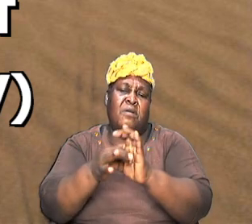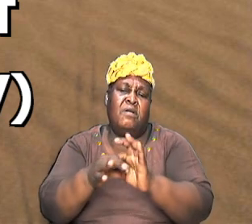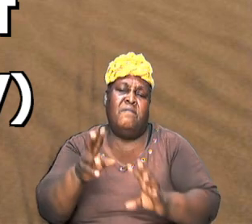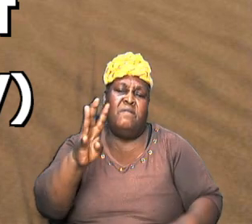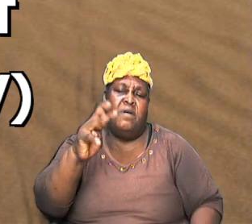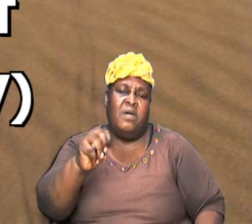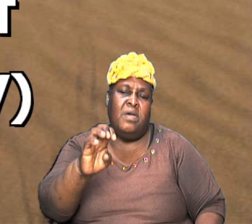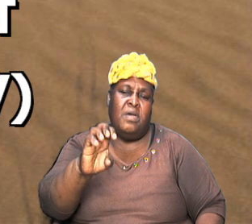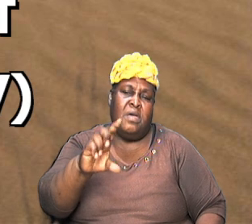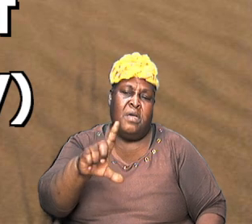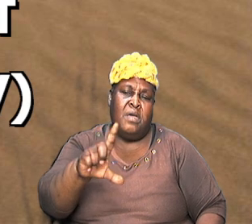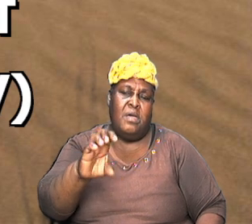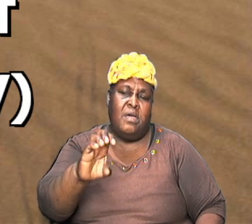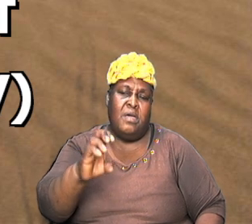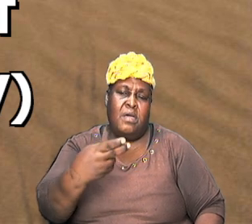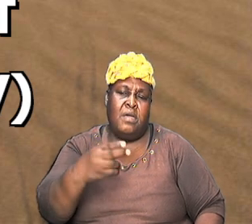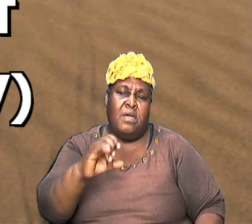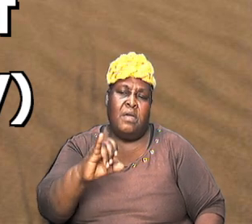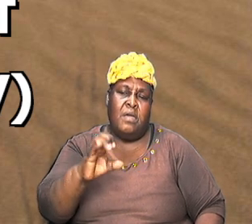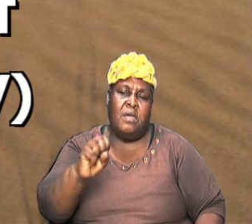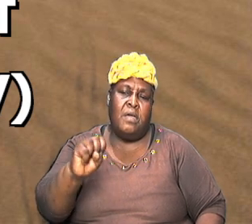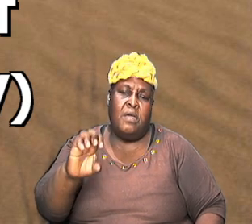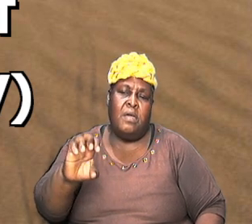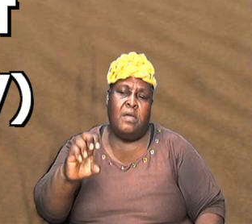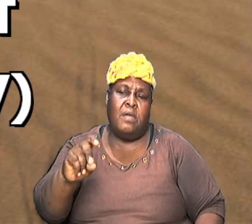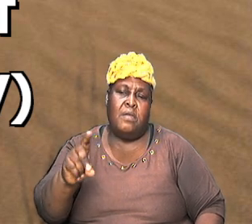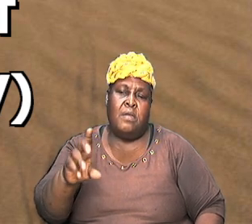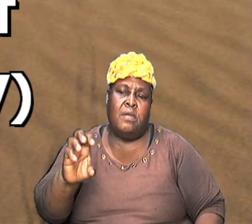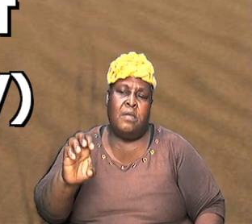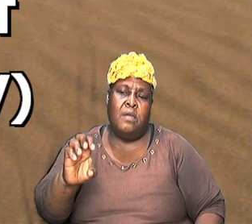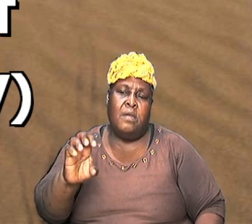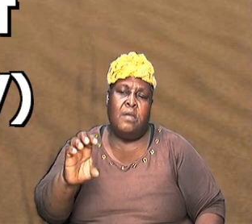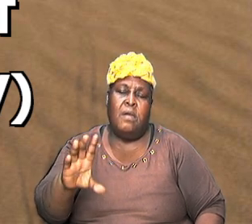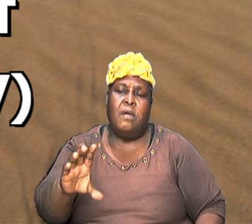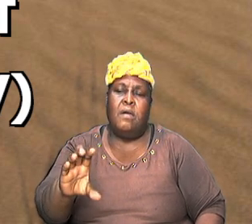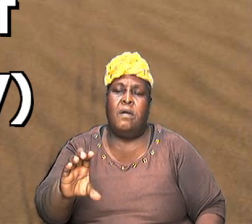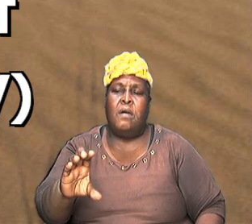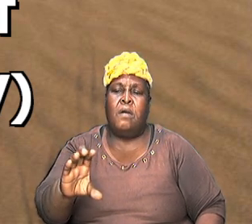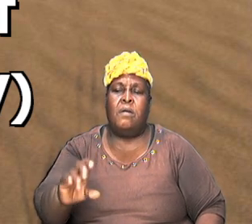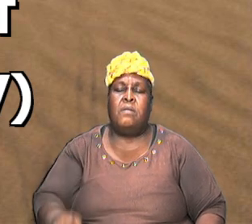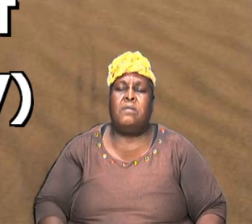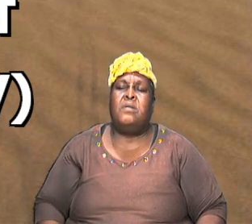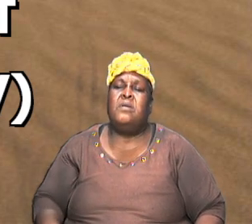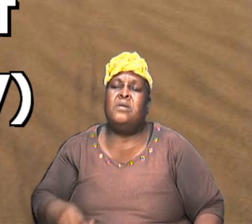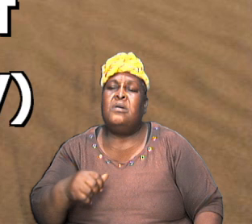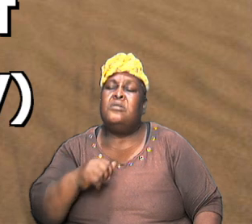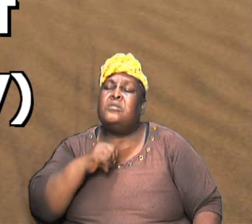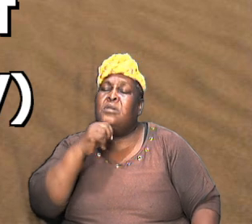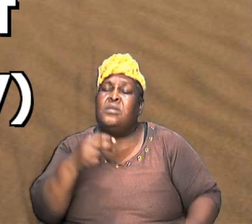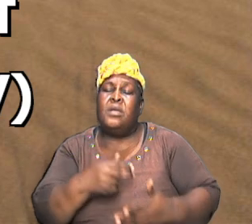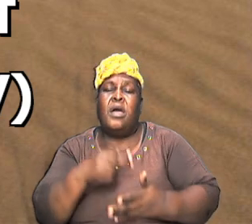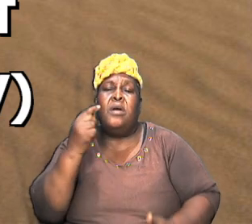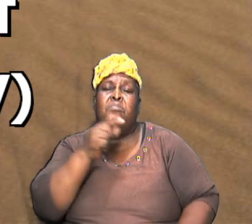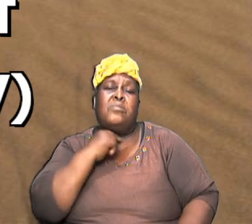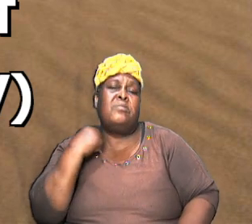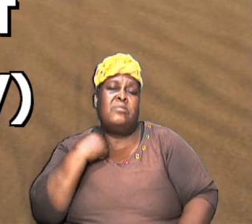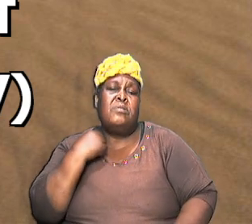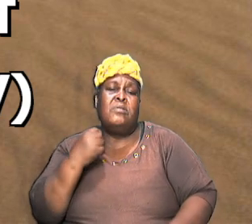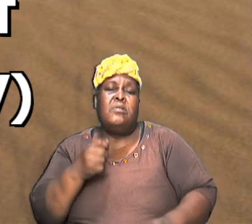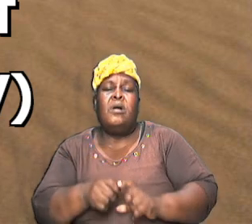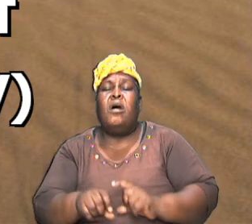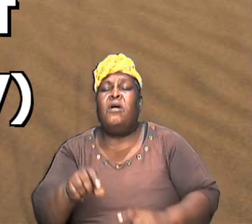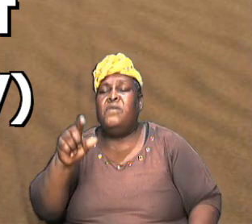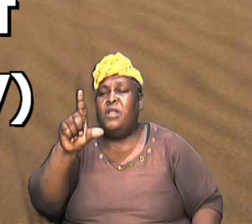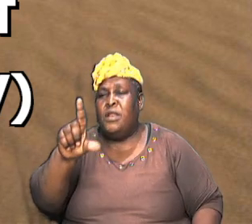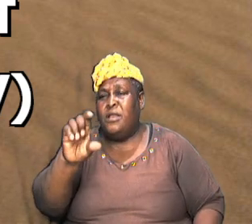that Jesus is made a high priest based on this order not a high priest after the Levitical